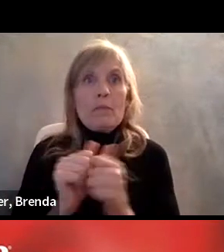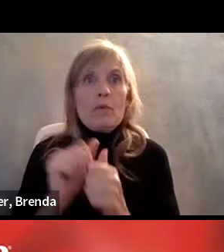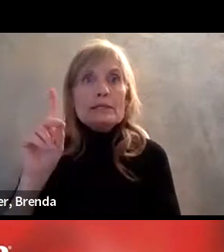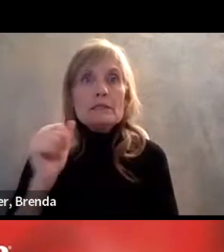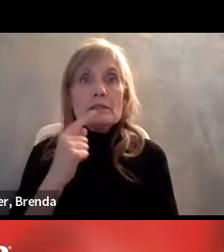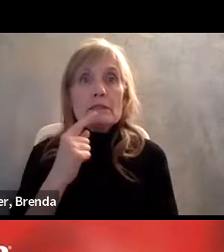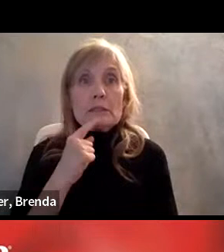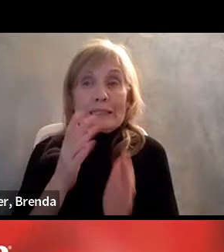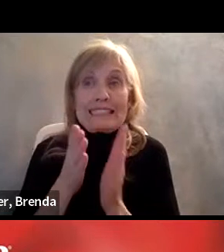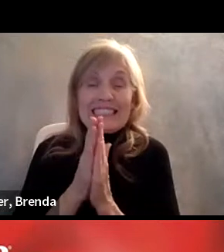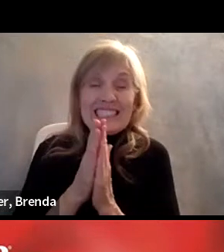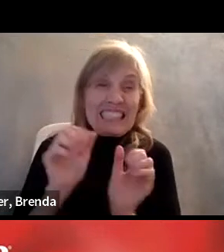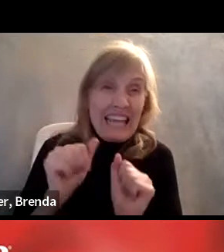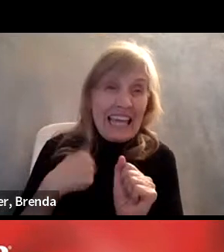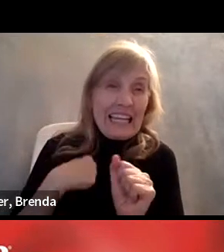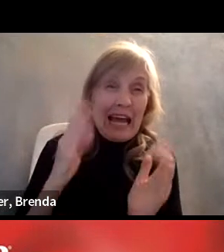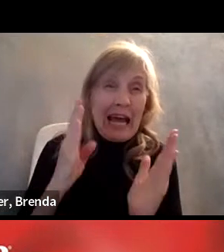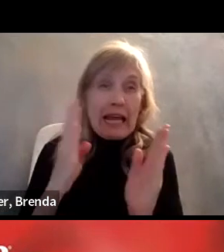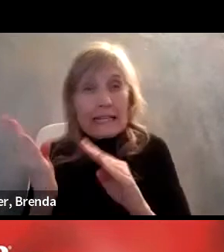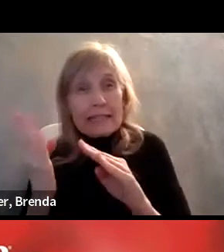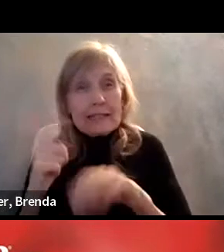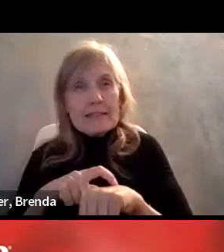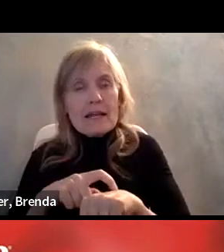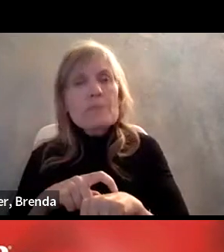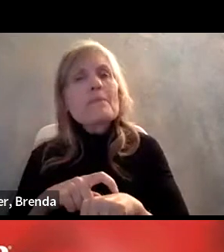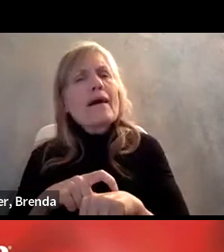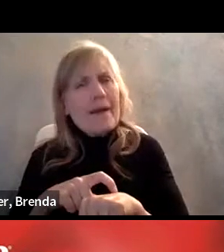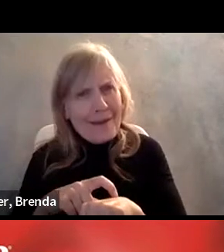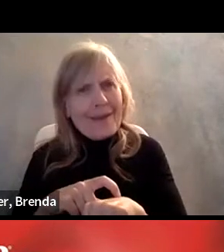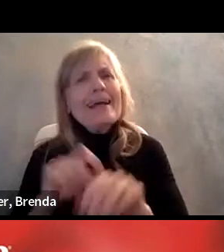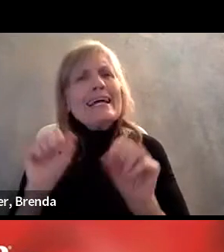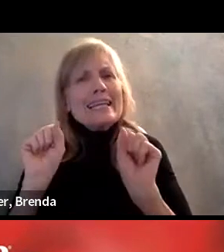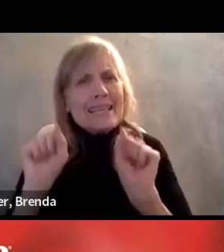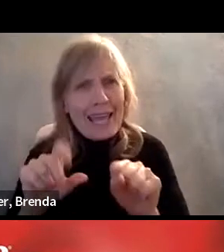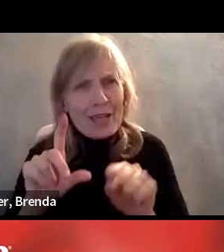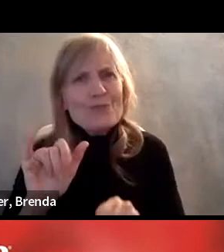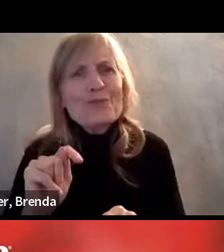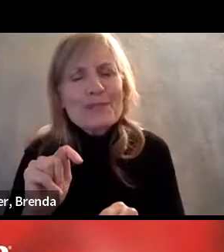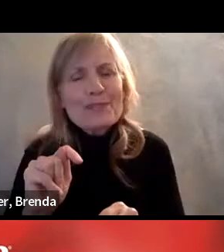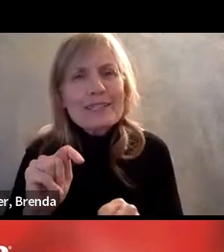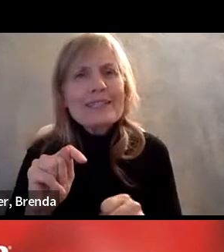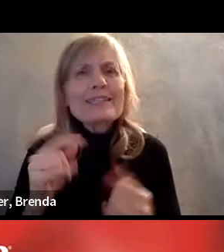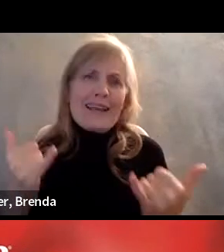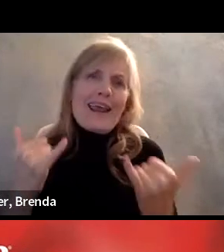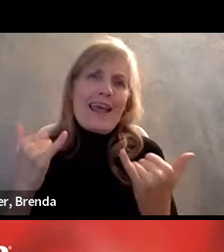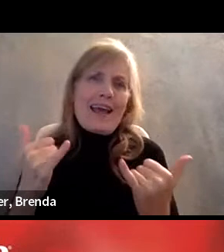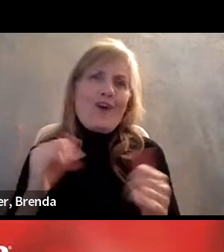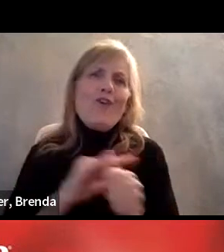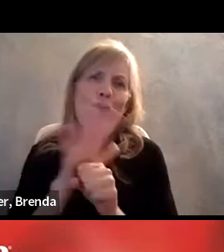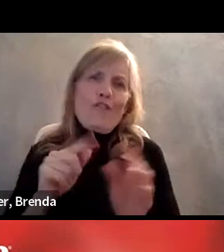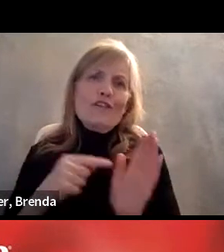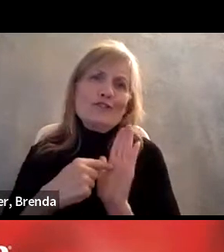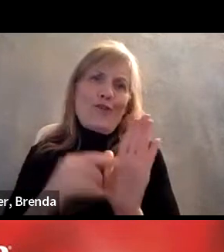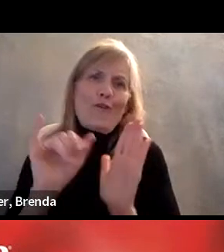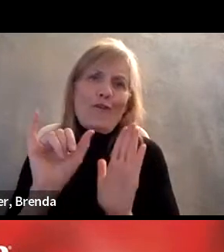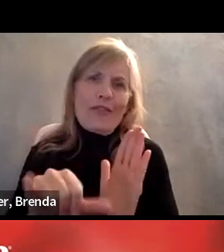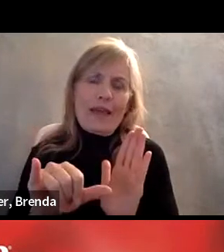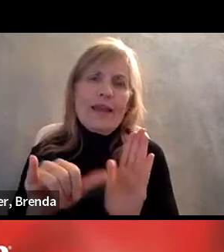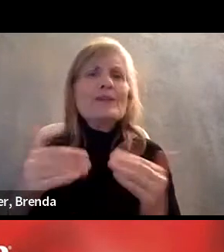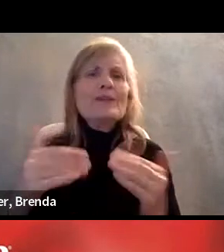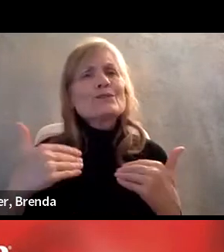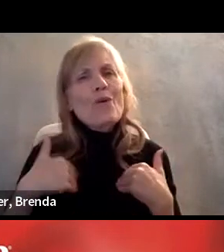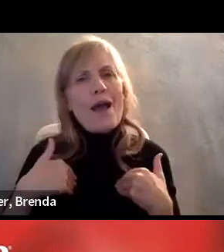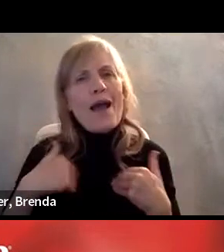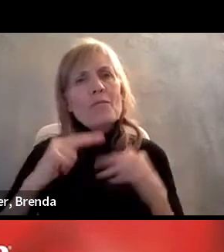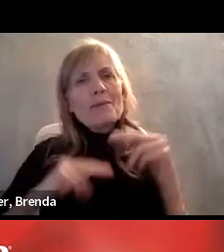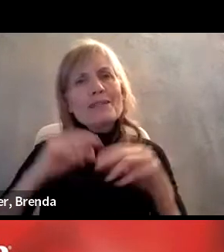say, no, no, no, that can't be done. We know now that it can't be done. So keep having that, that level of flexibility and you'll keep having employees